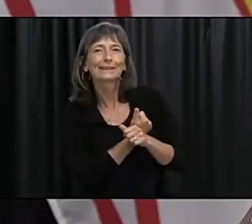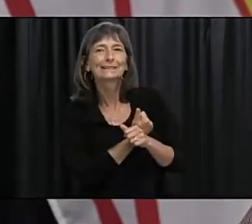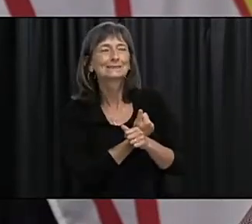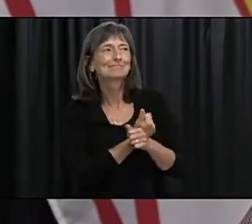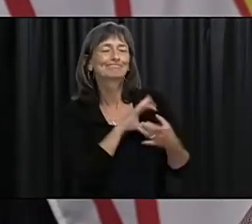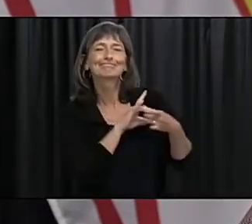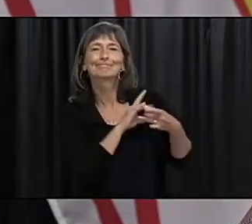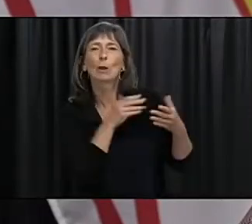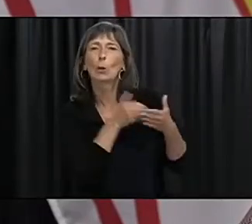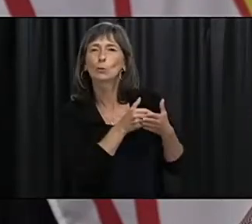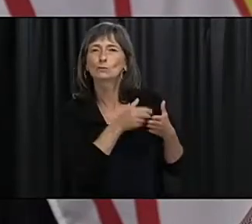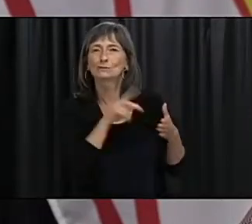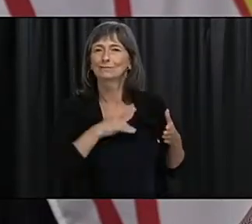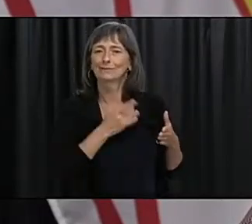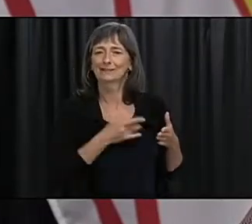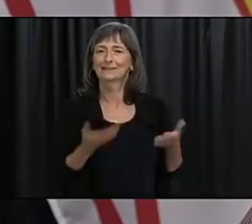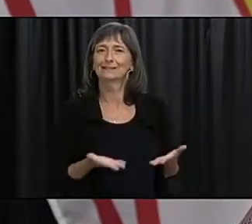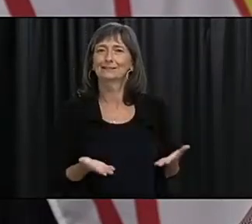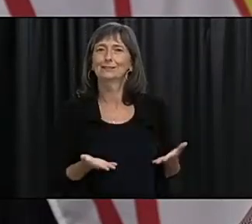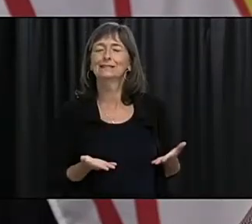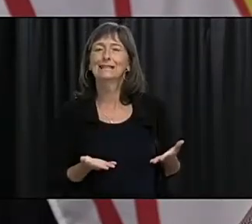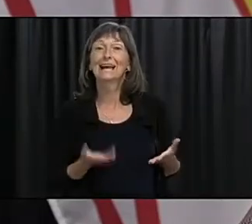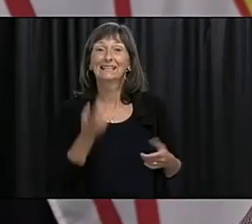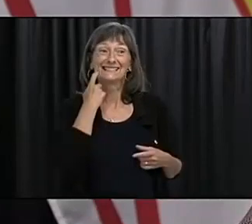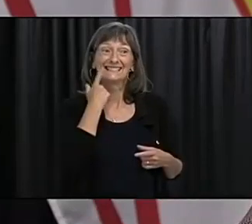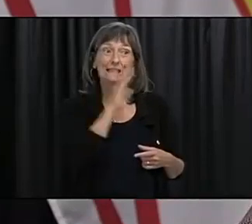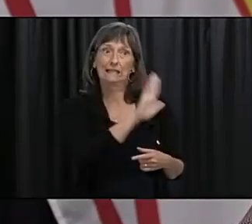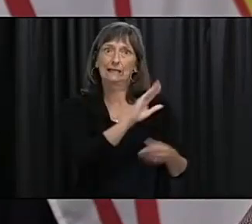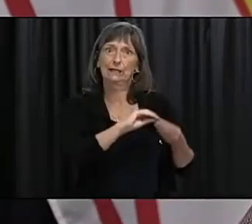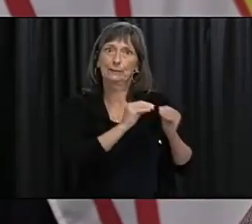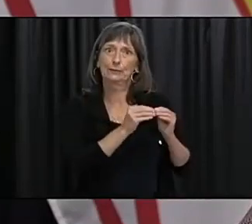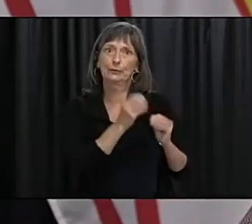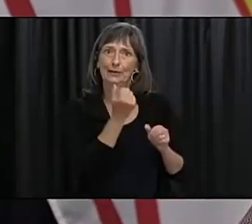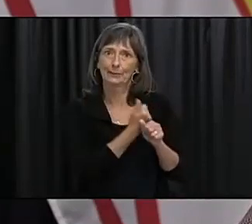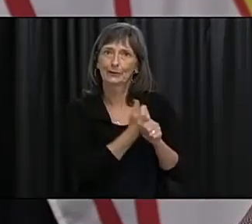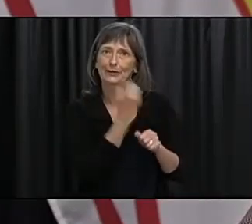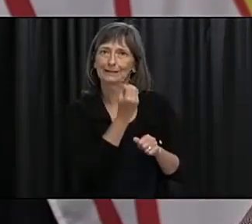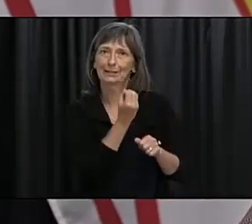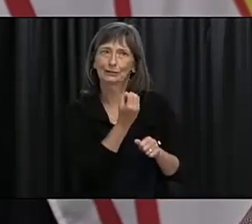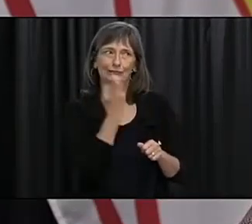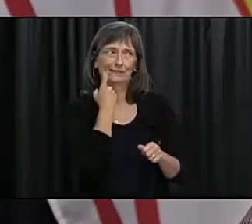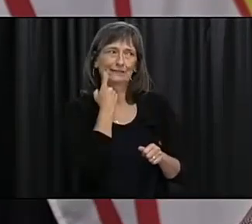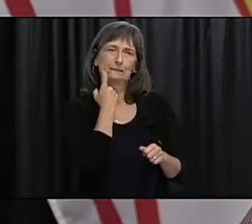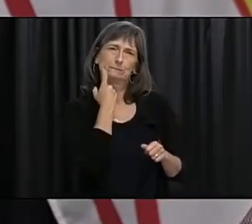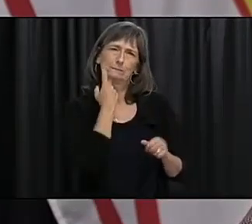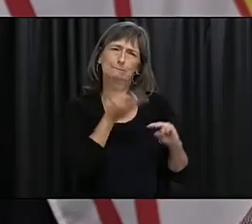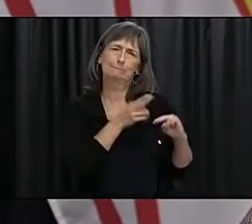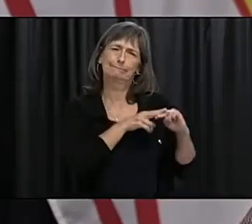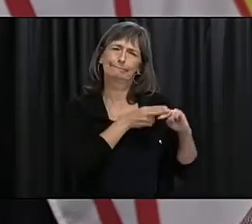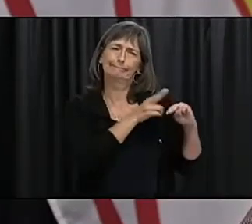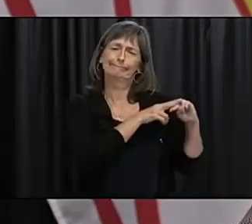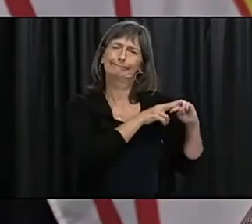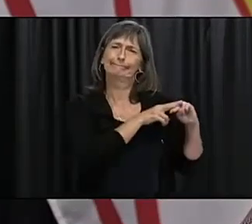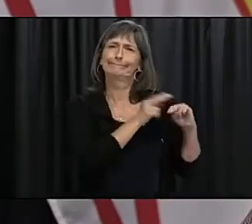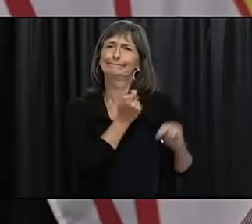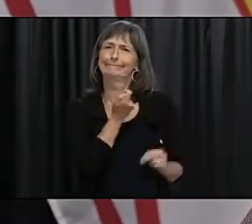of the reports that are coming out of those provinces within the last day or two it really causes us to actually just look at this very